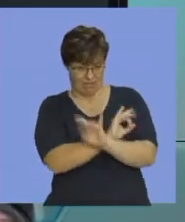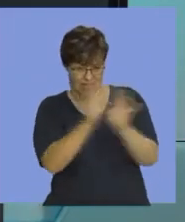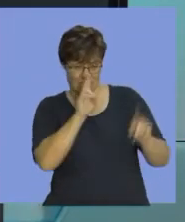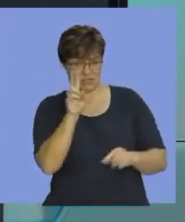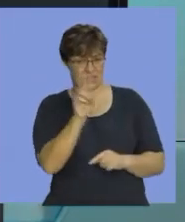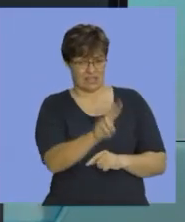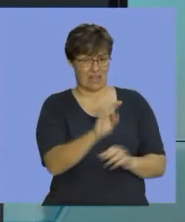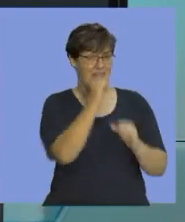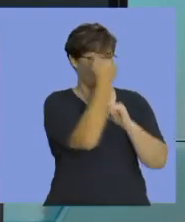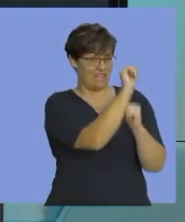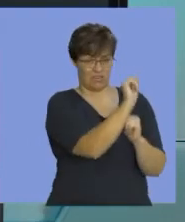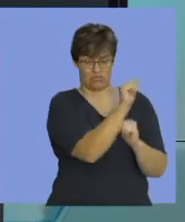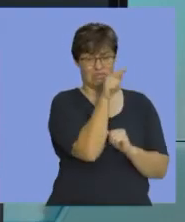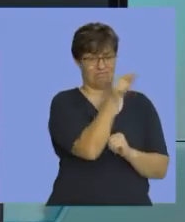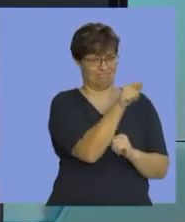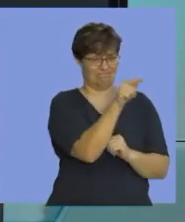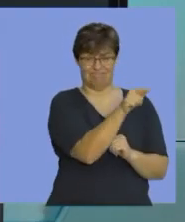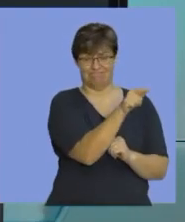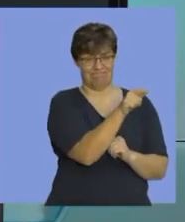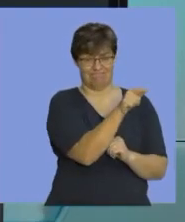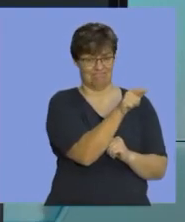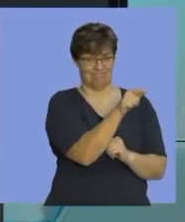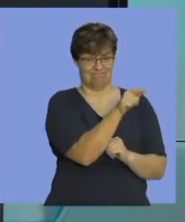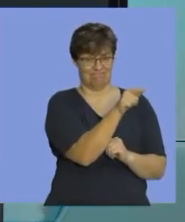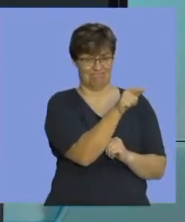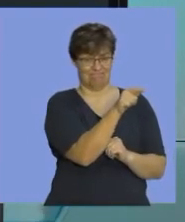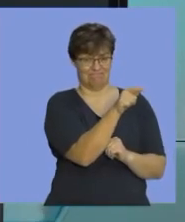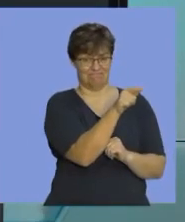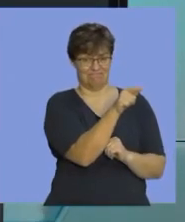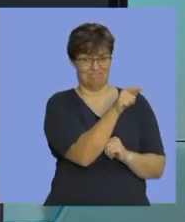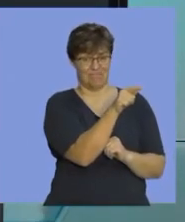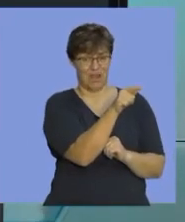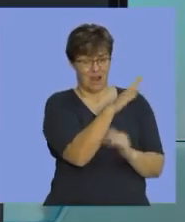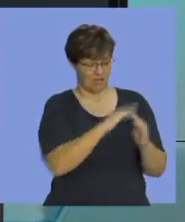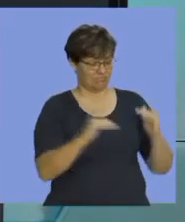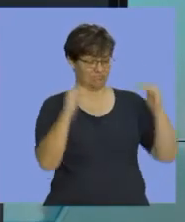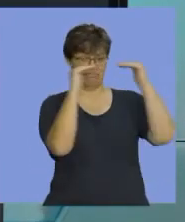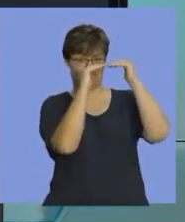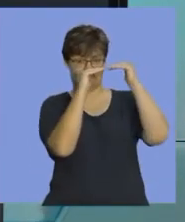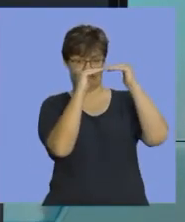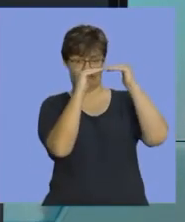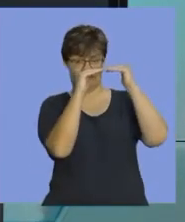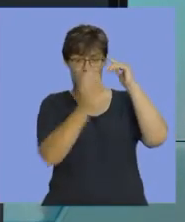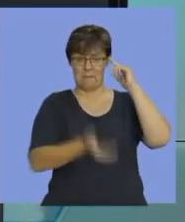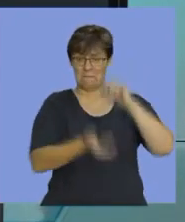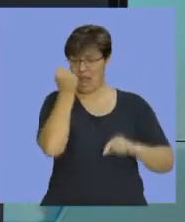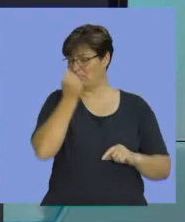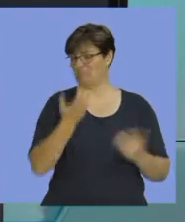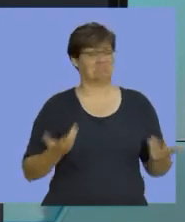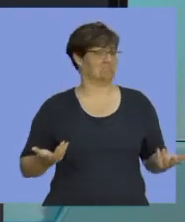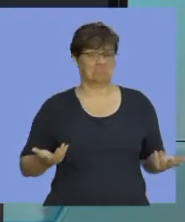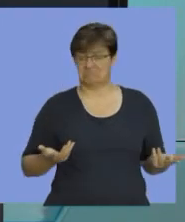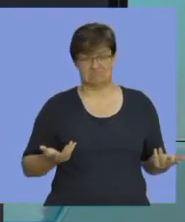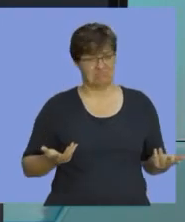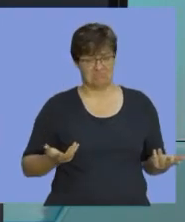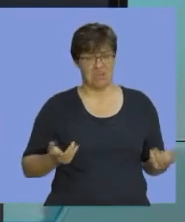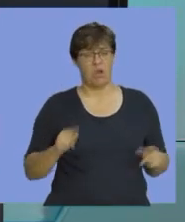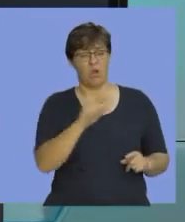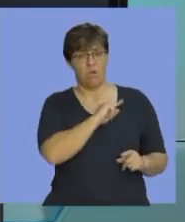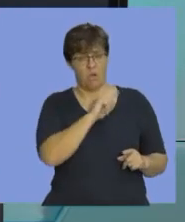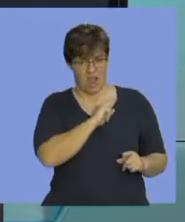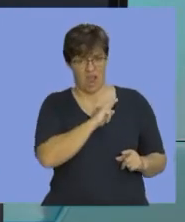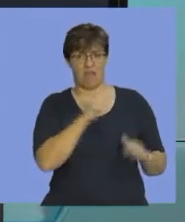that this factory is not meeting the break even point. In other words, they're